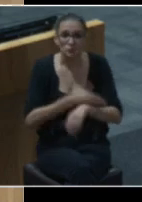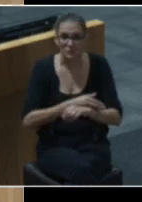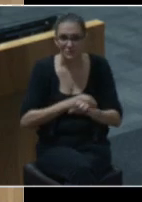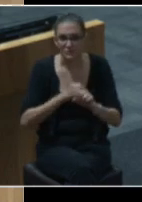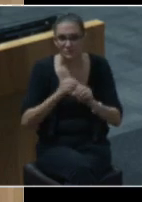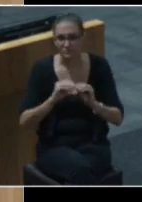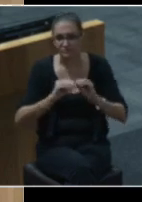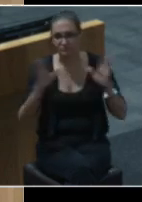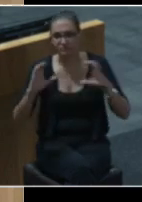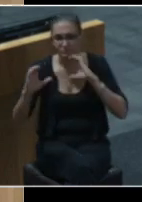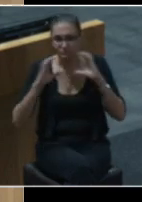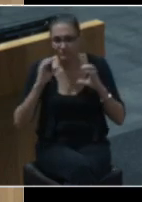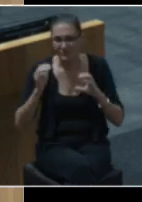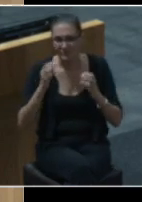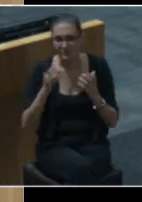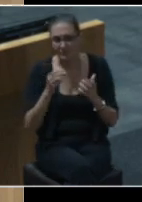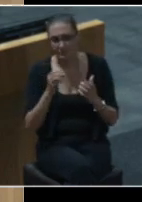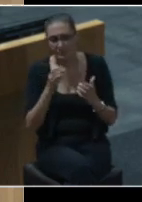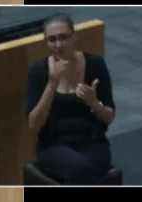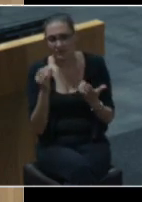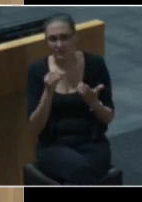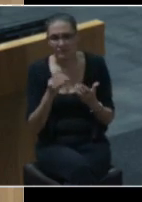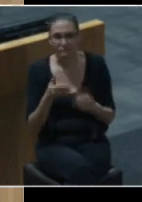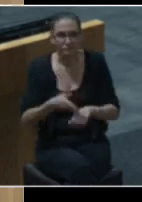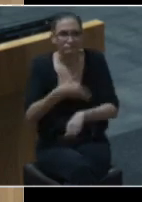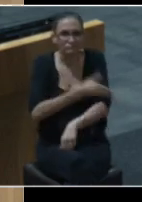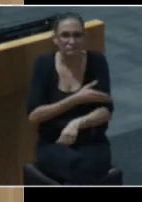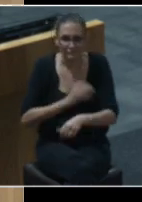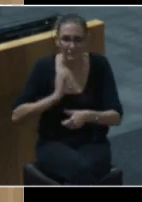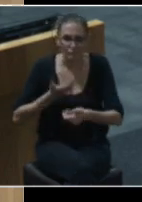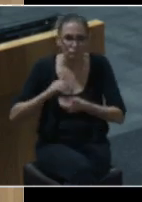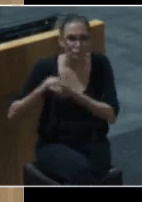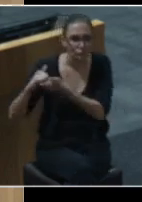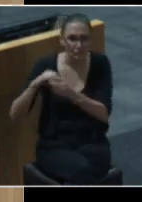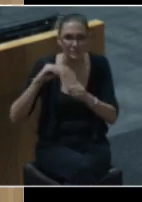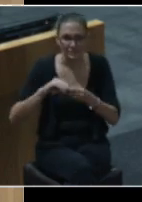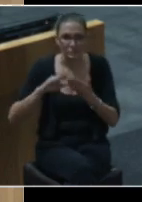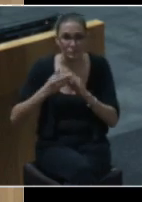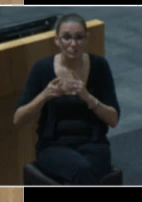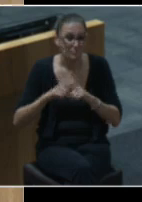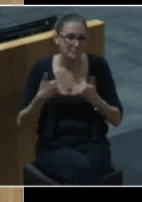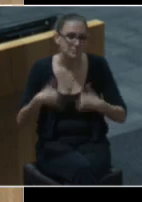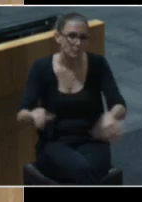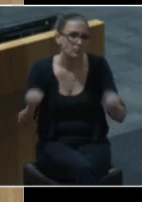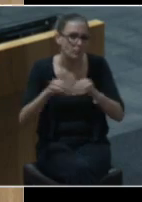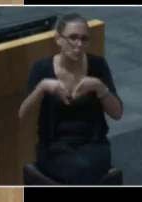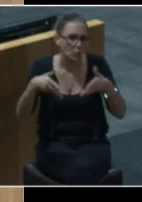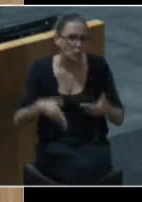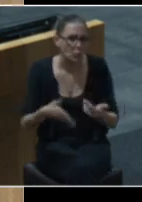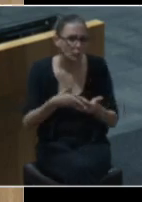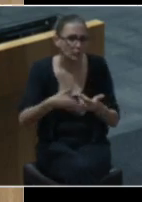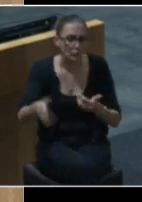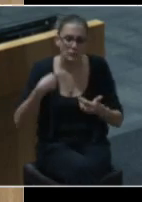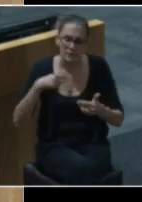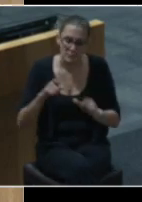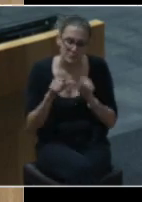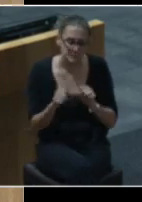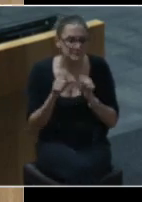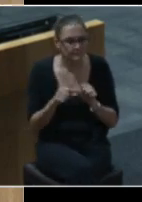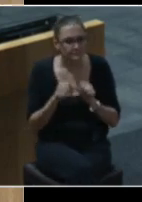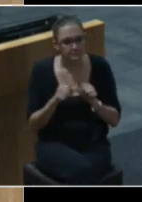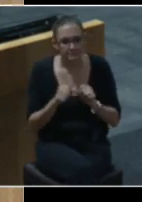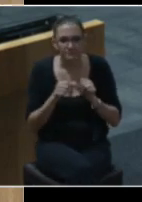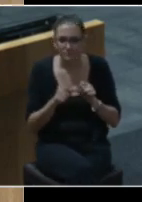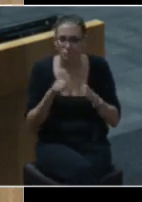sustainable partnerships throughout the community. But we have further to go. We must stay the course to redefine